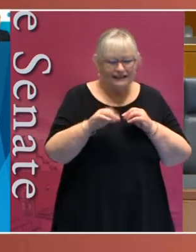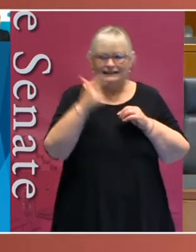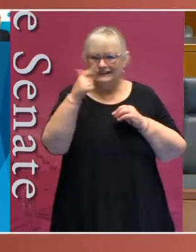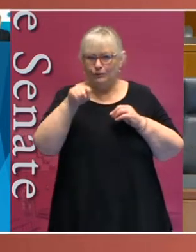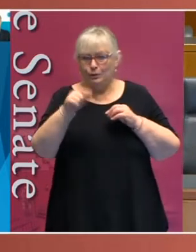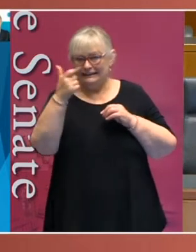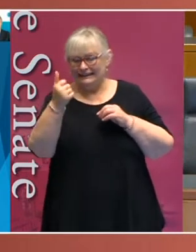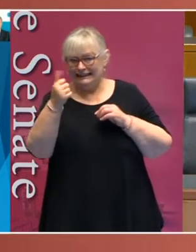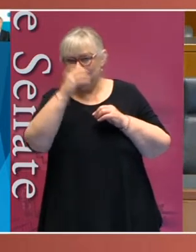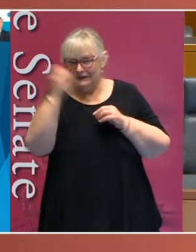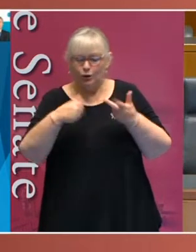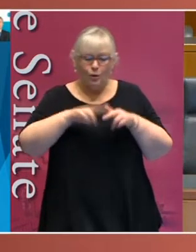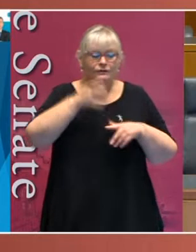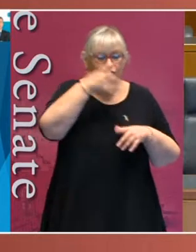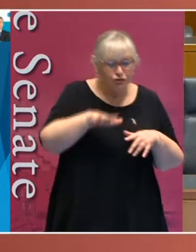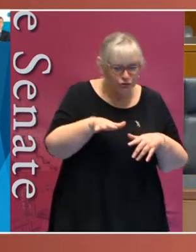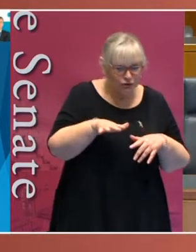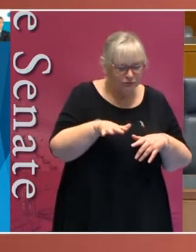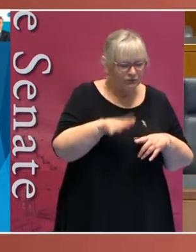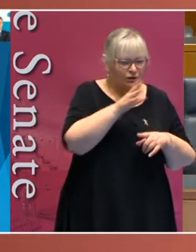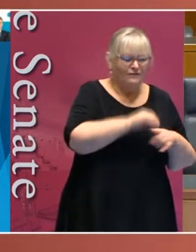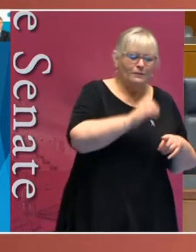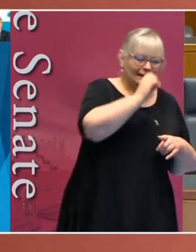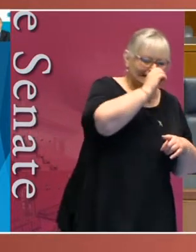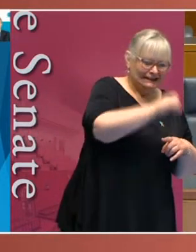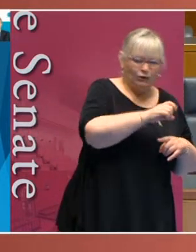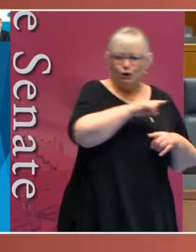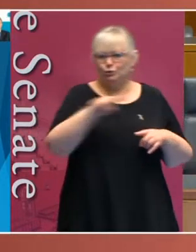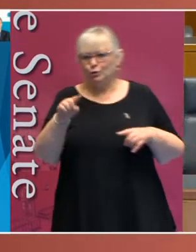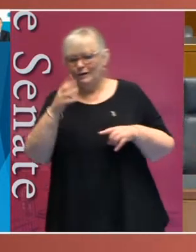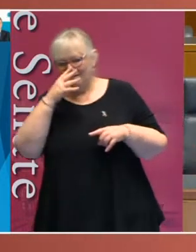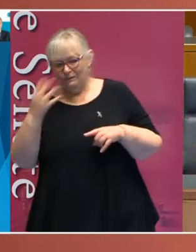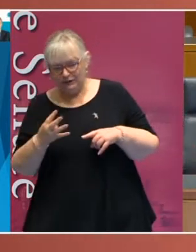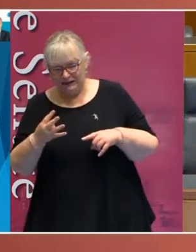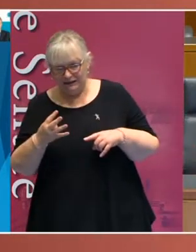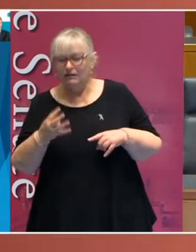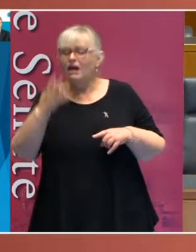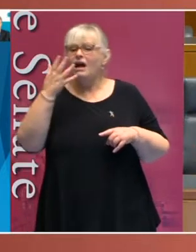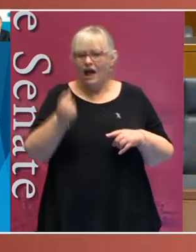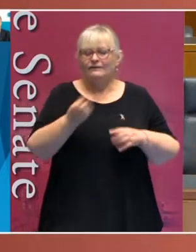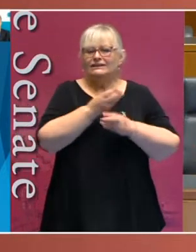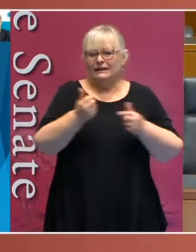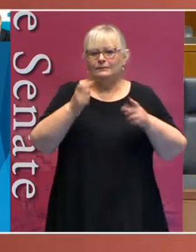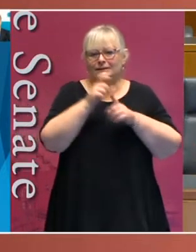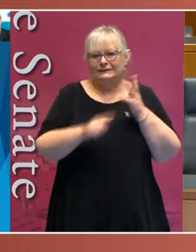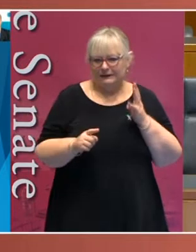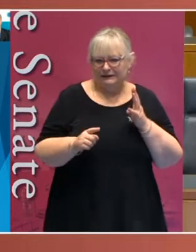.6% of children aged between 0 to 14 live with some form of disability.